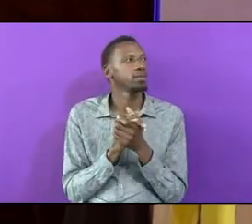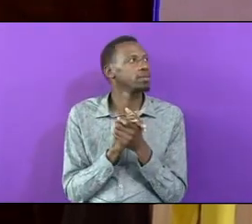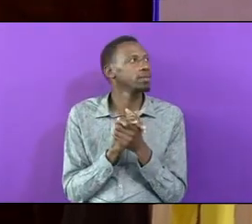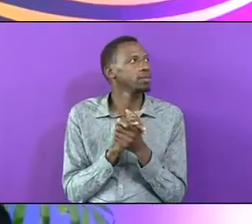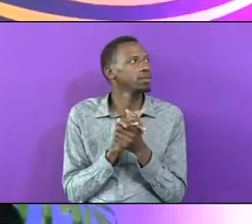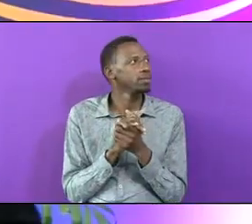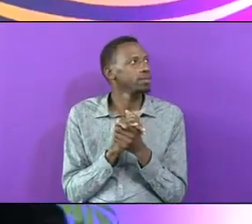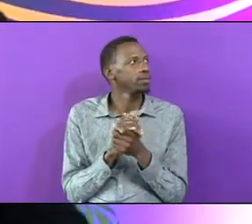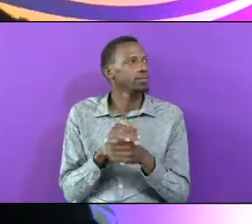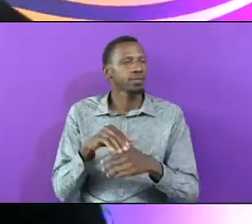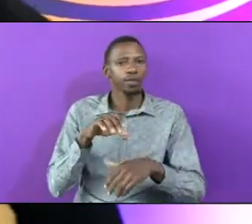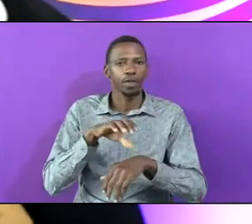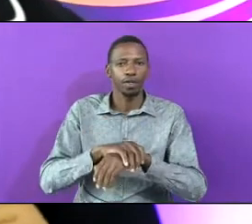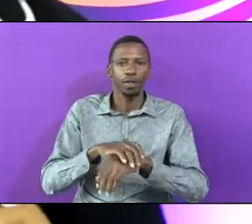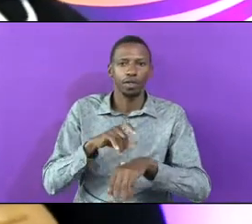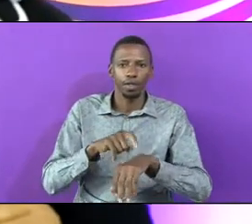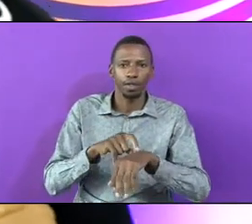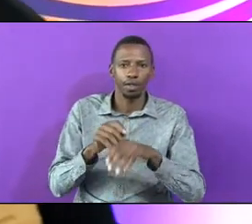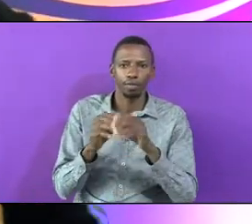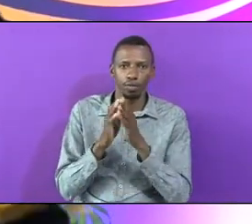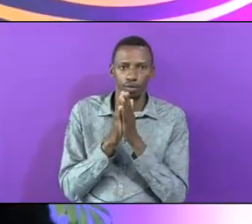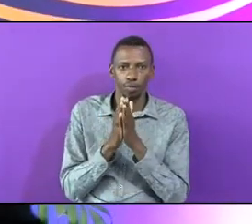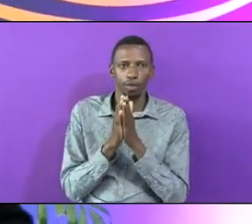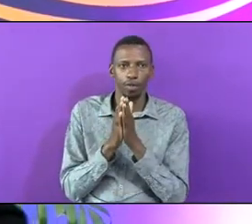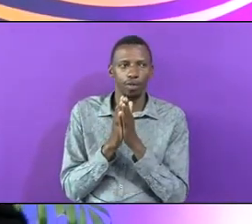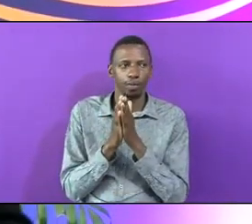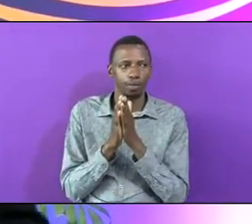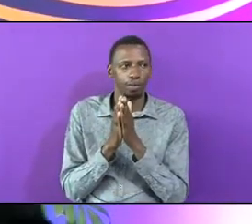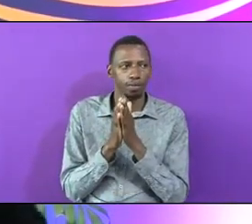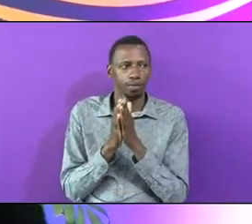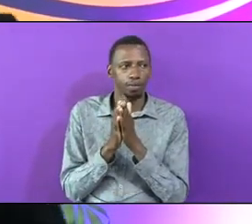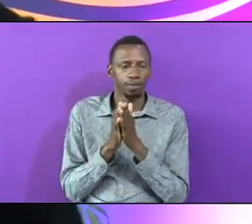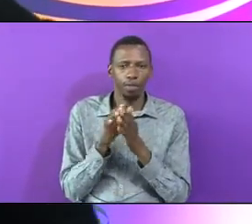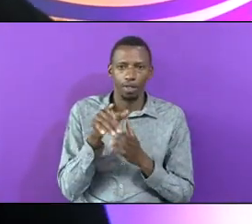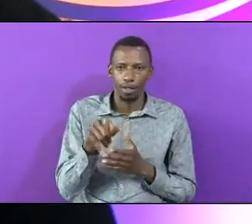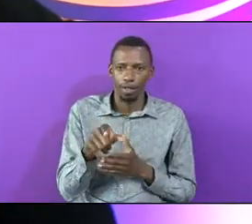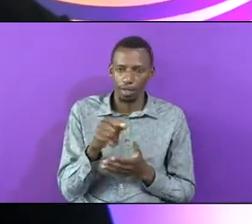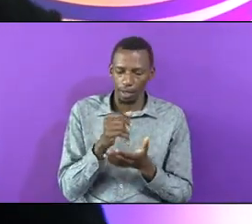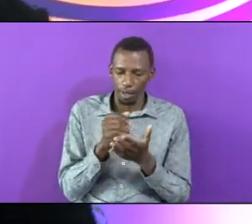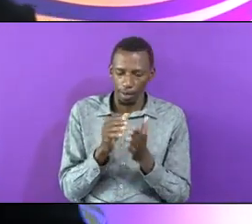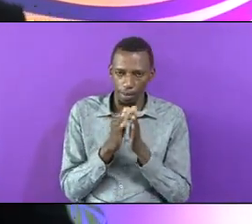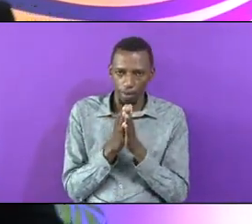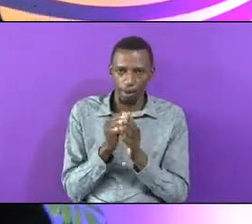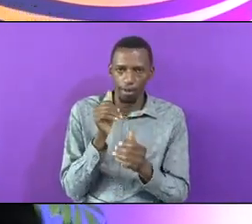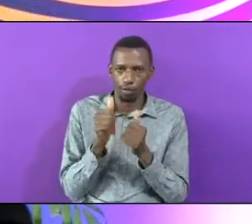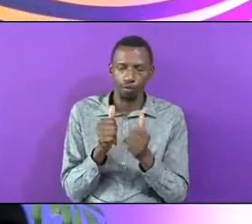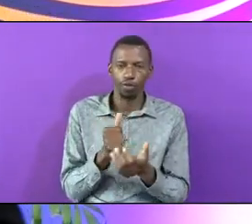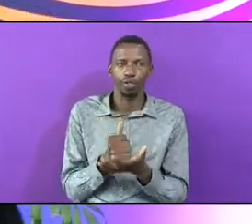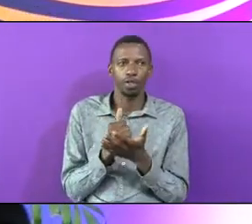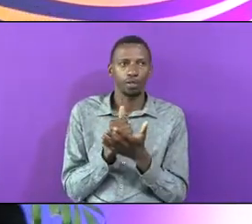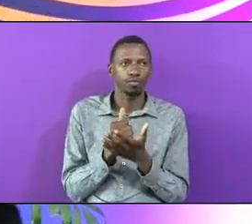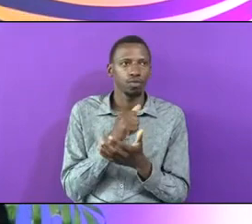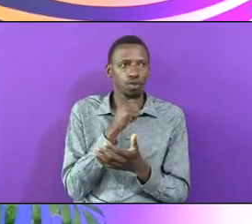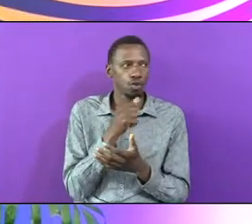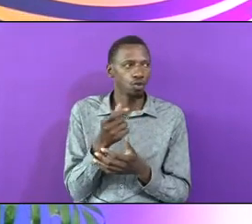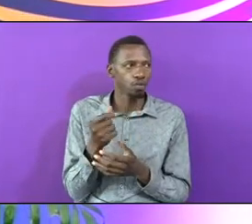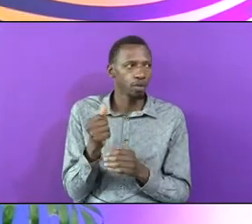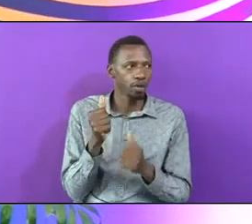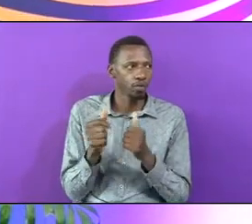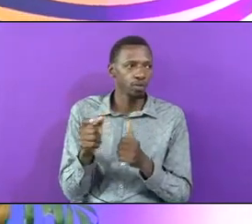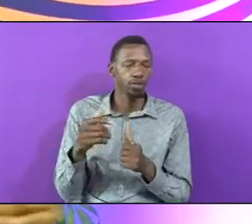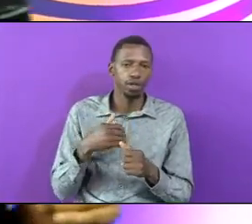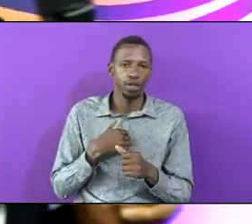Time To Pray It Is This Prayer That Helped Him Not The Money He Had